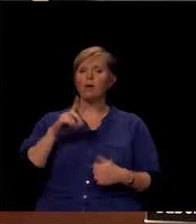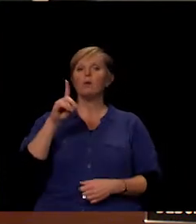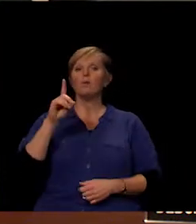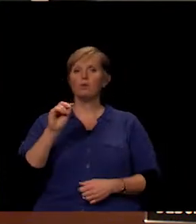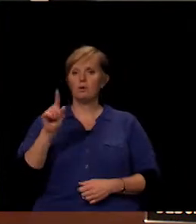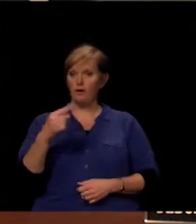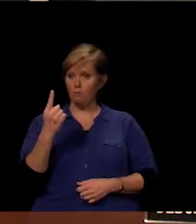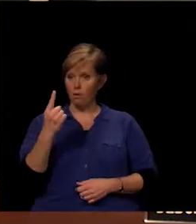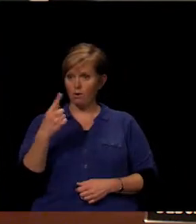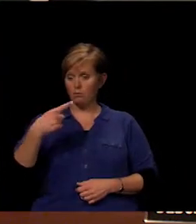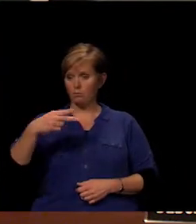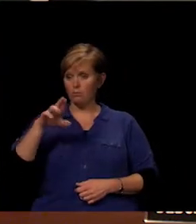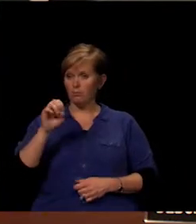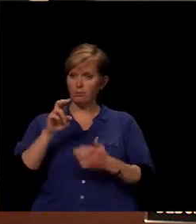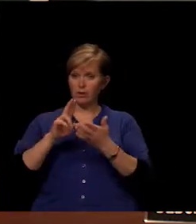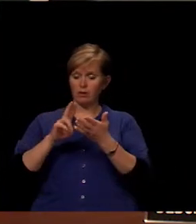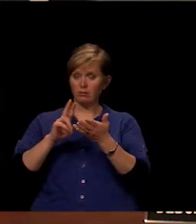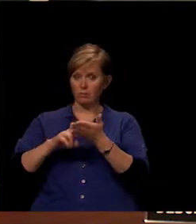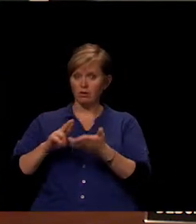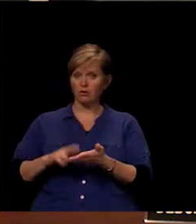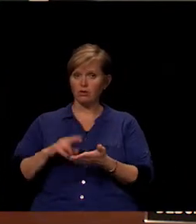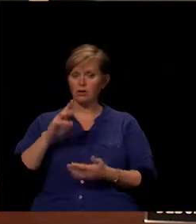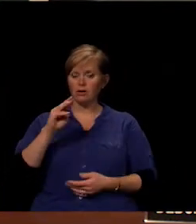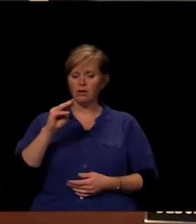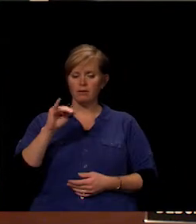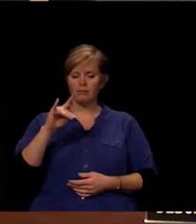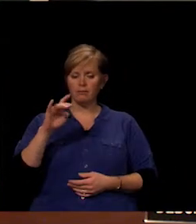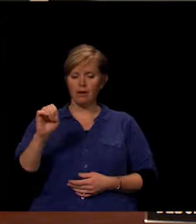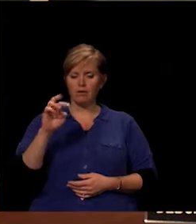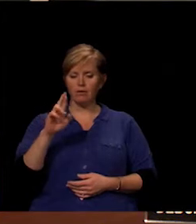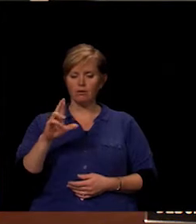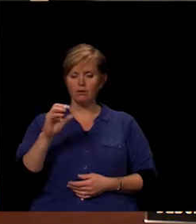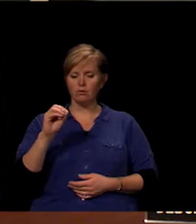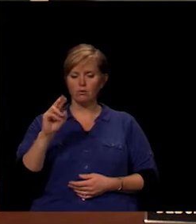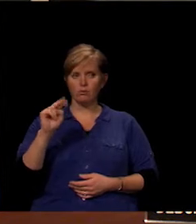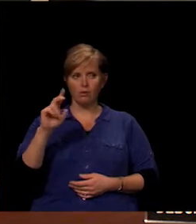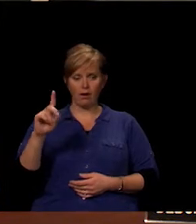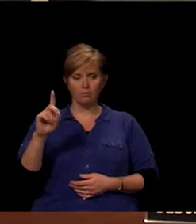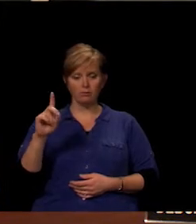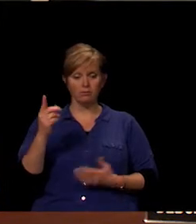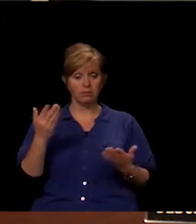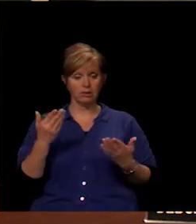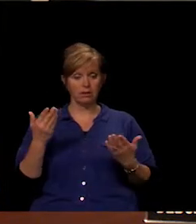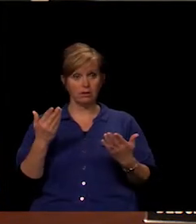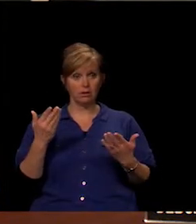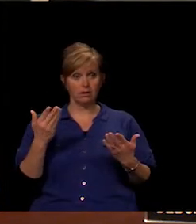preregistered, Mike Round. Is he here? Please come forward. Thank you.